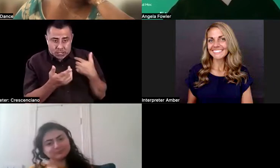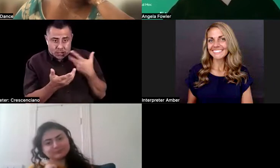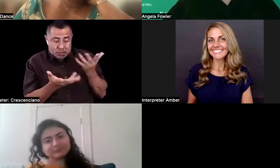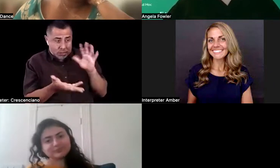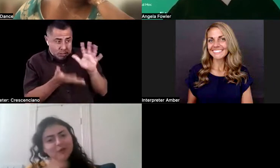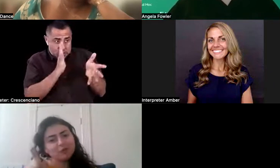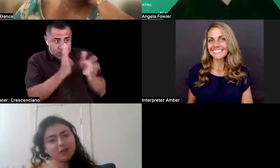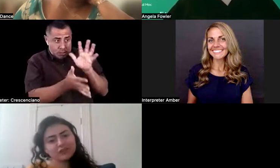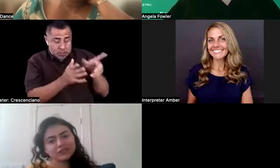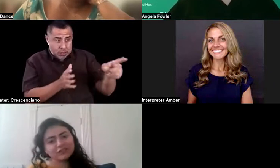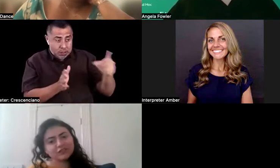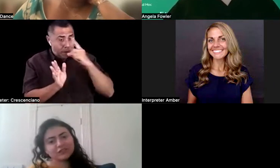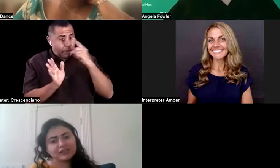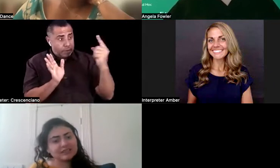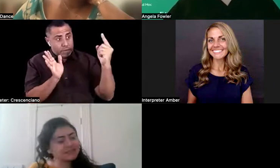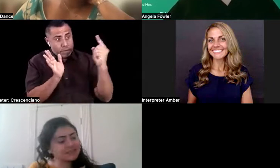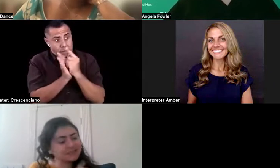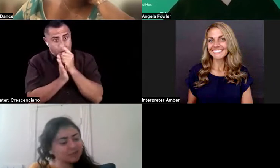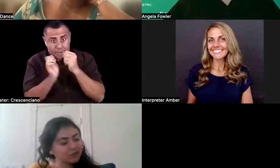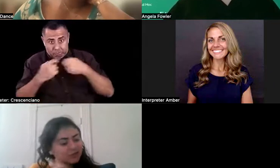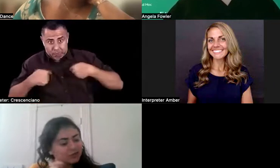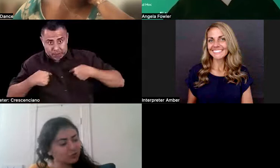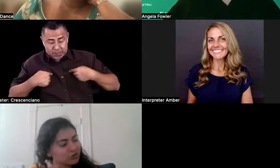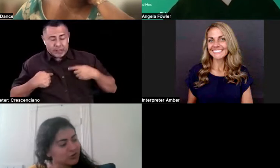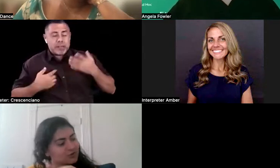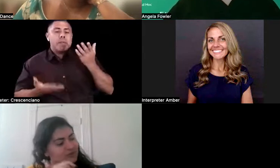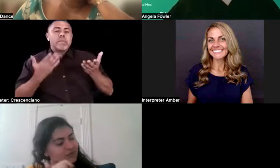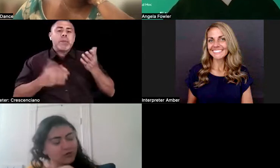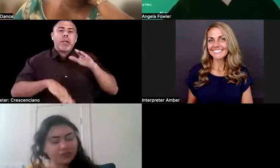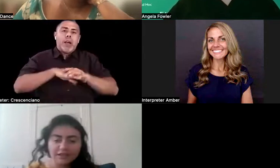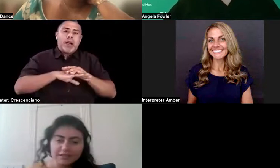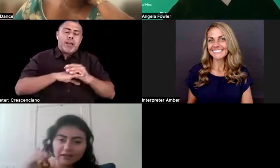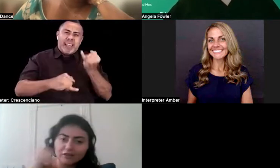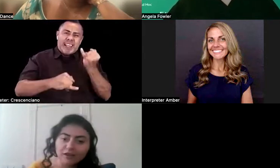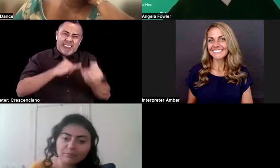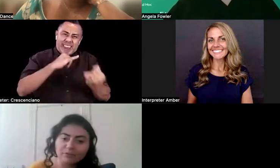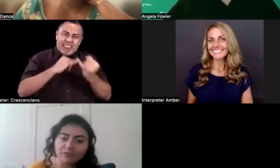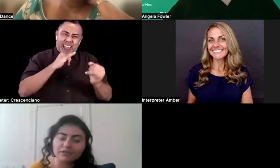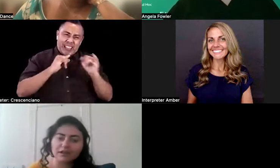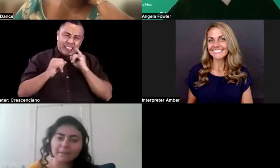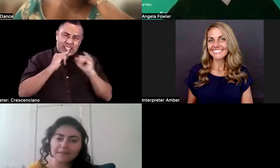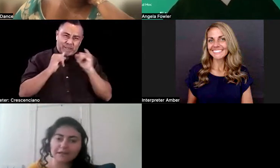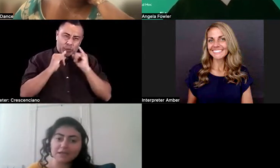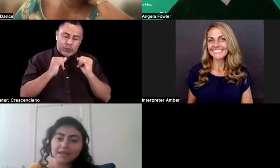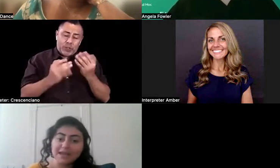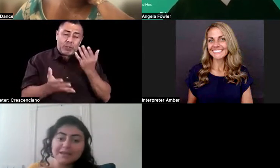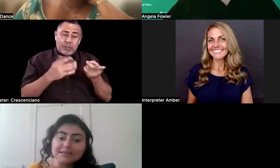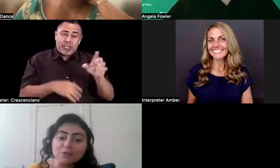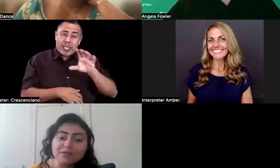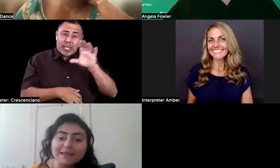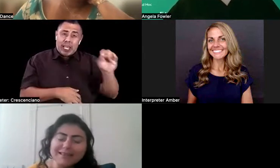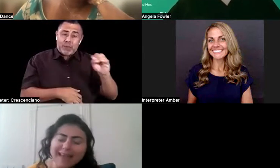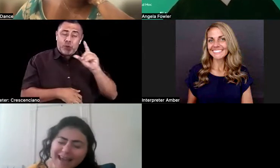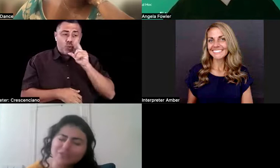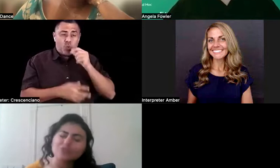until it's in with someone that's higher up in the company and